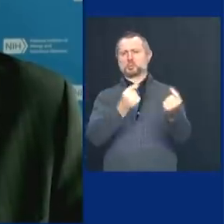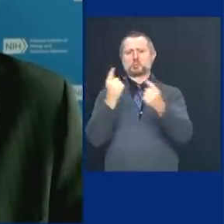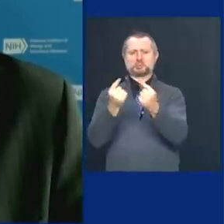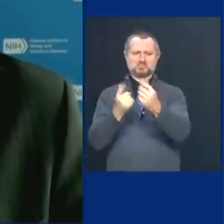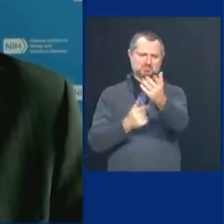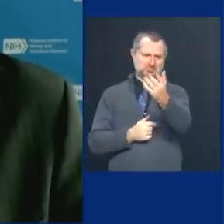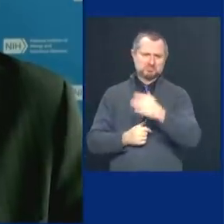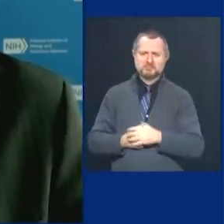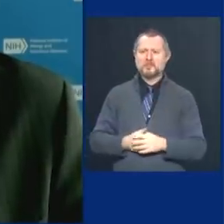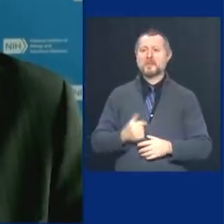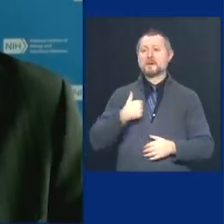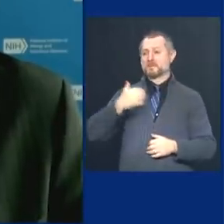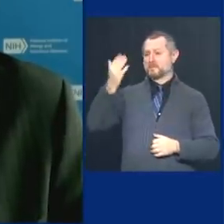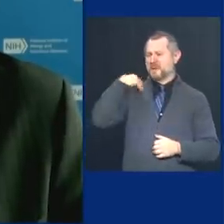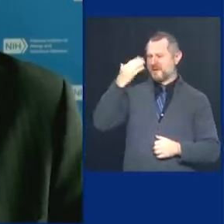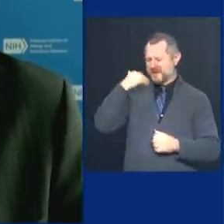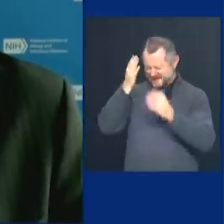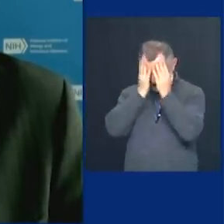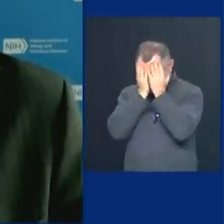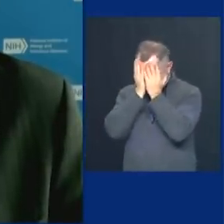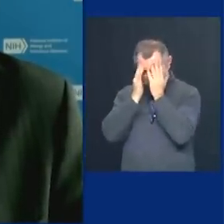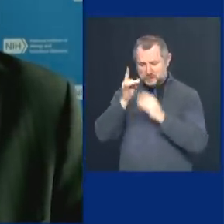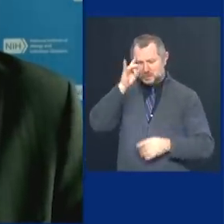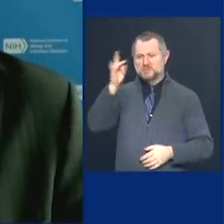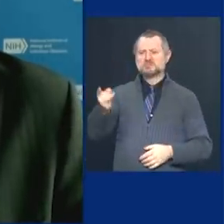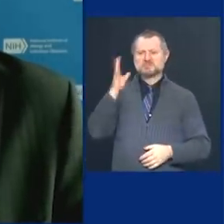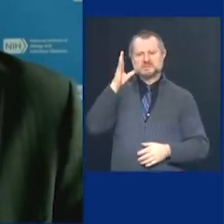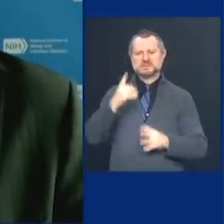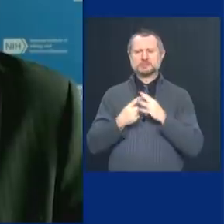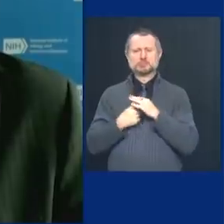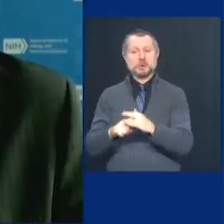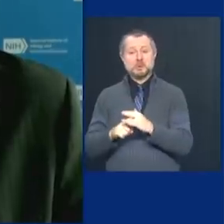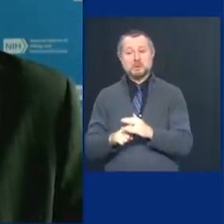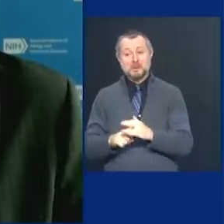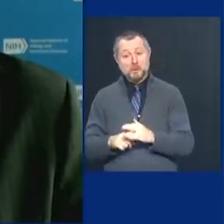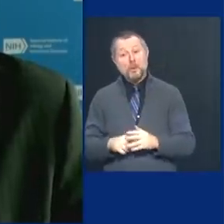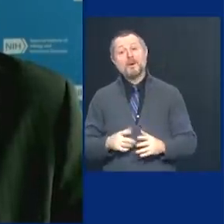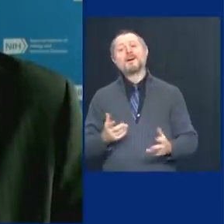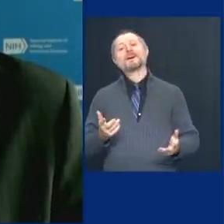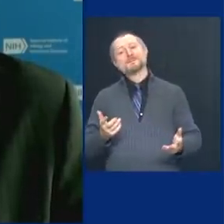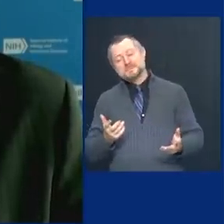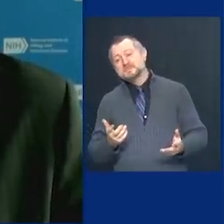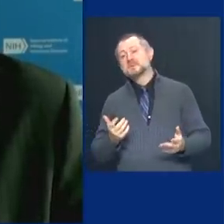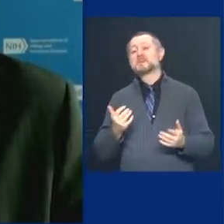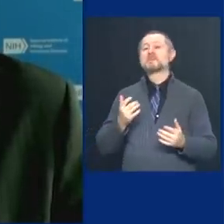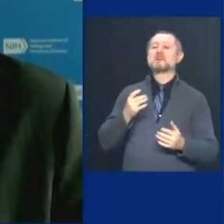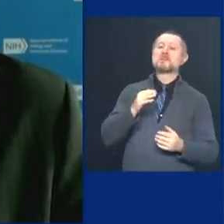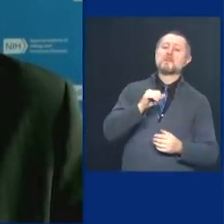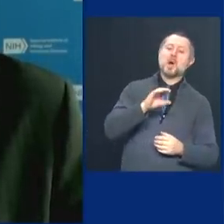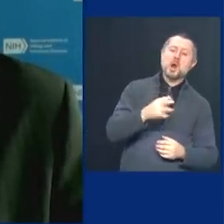serious hit in the beginning when you were there in the late winter, early spring.